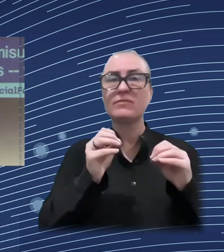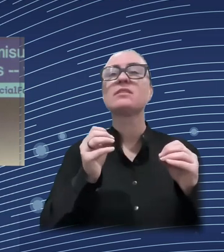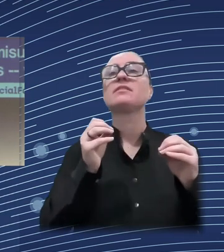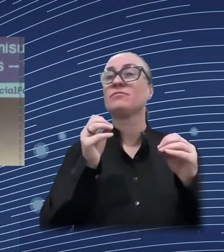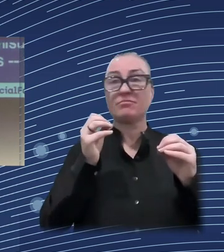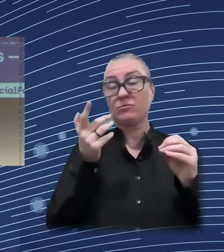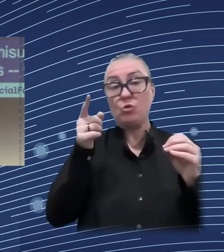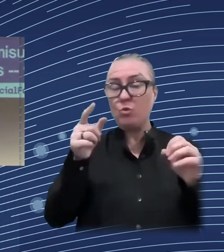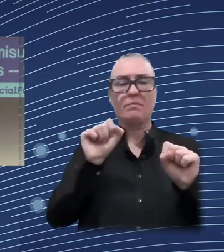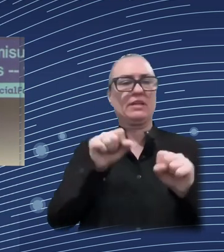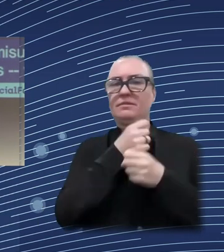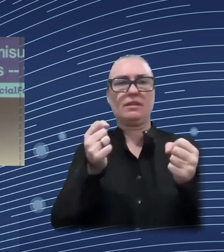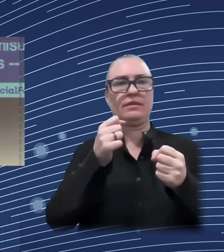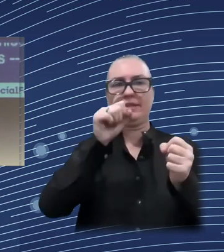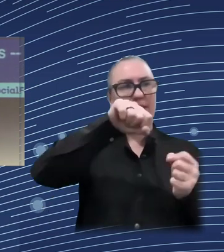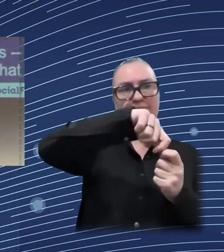multiple ways.